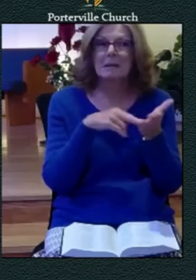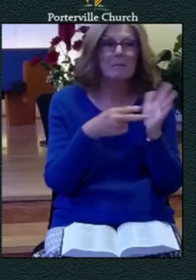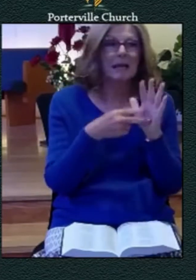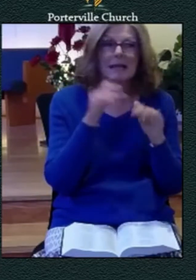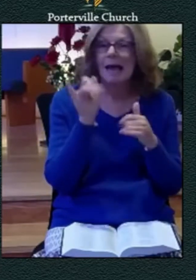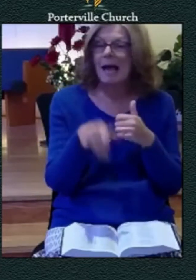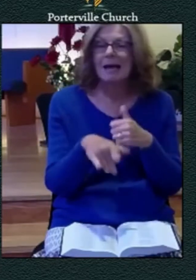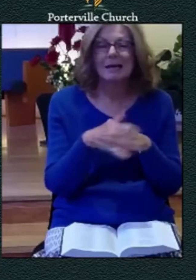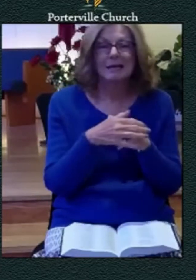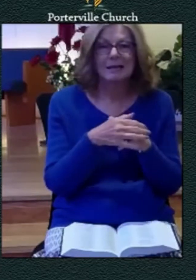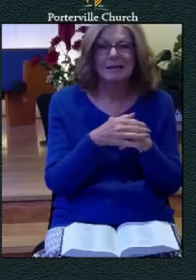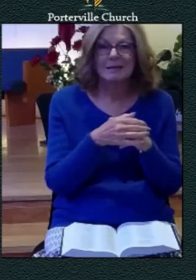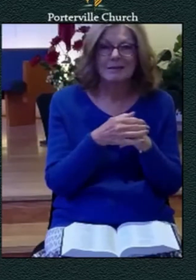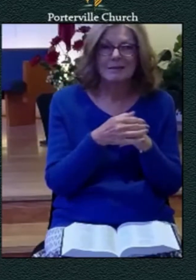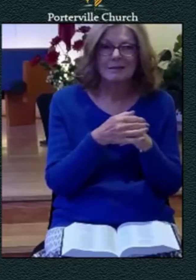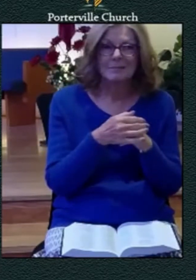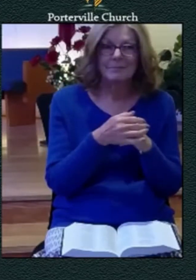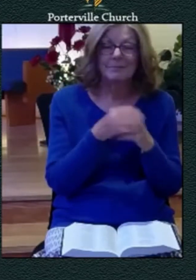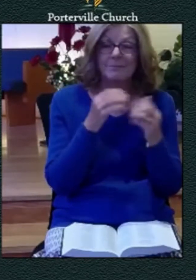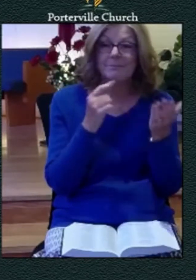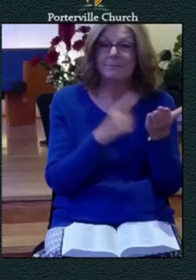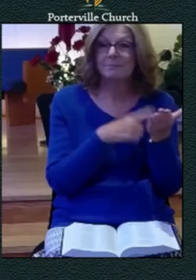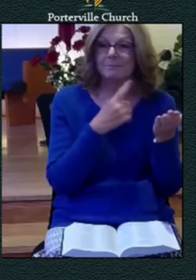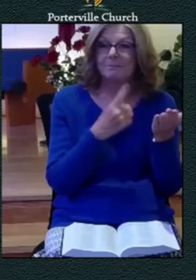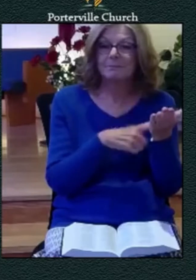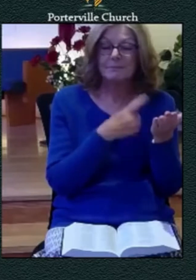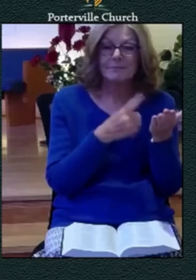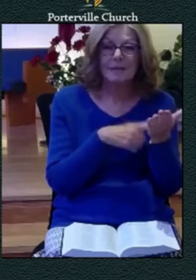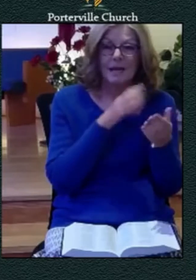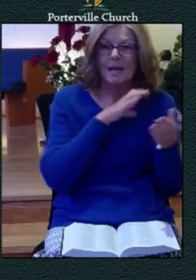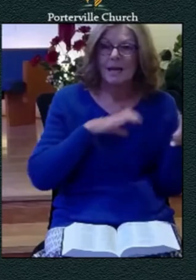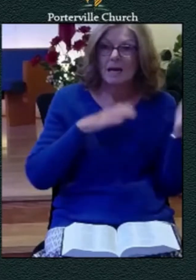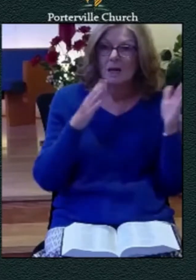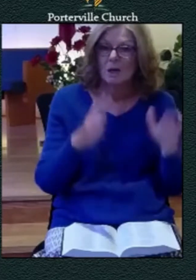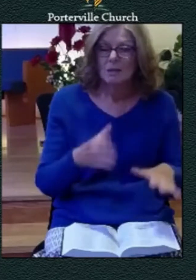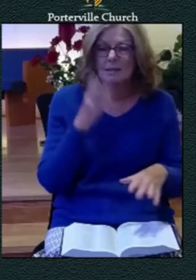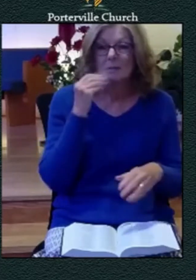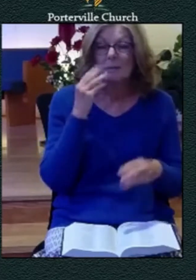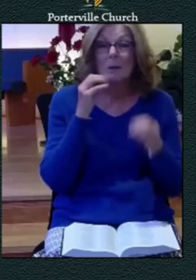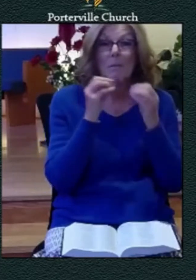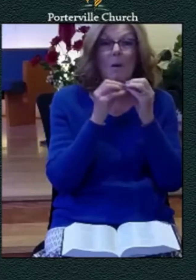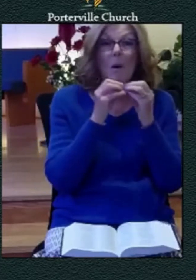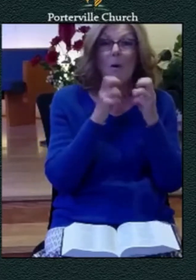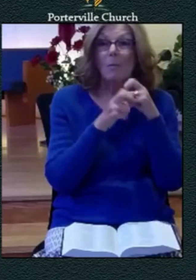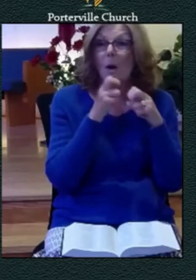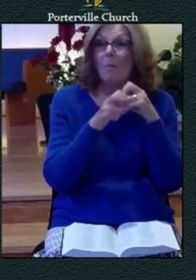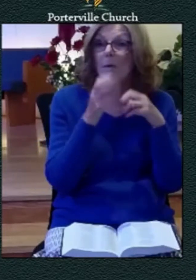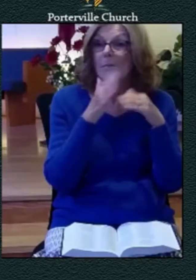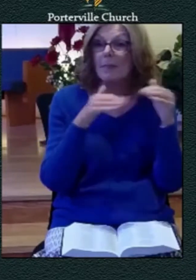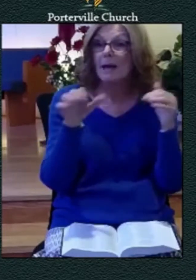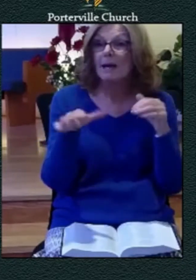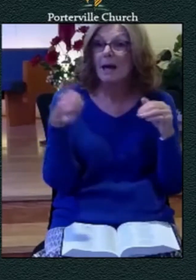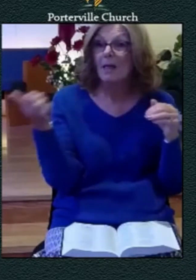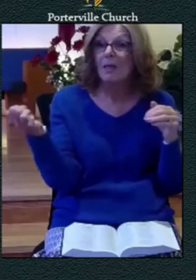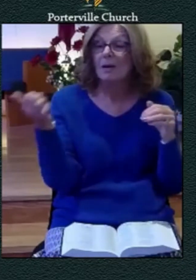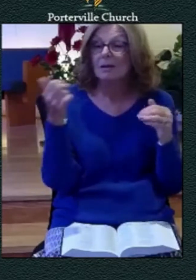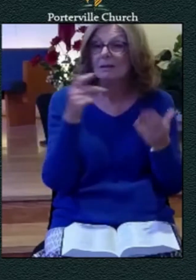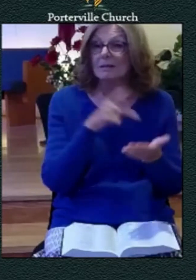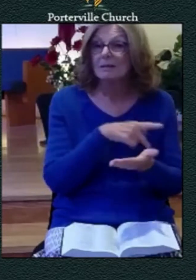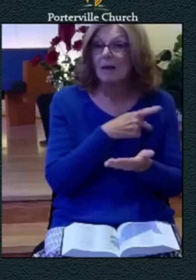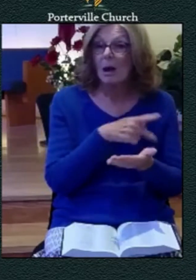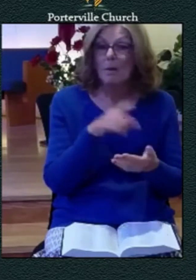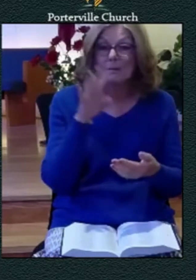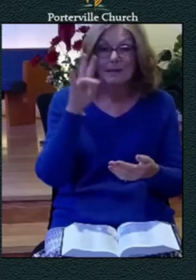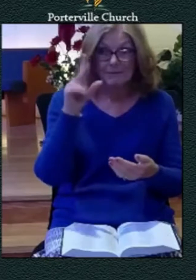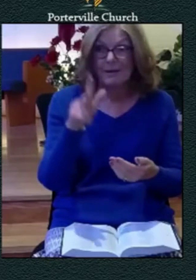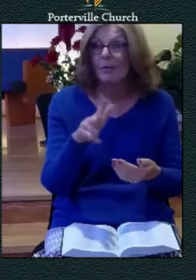sometimes christians know even more problems than the unbelievers you read psalm 73 the same psalmist he he wrestles with